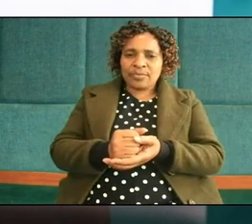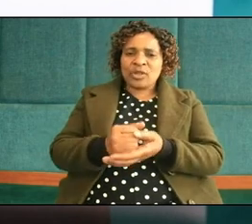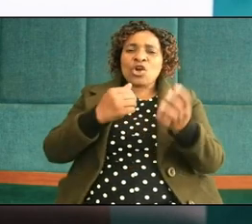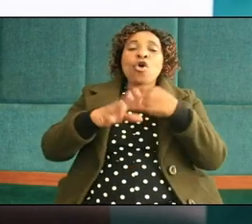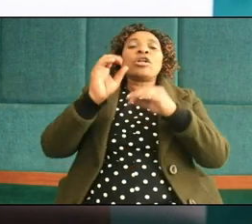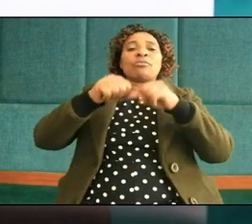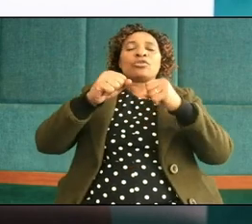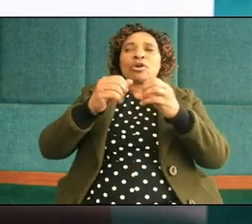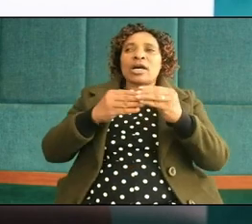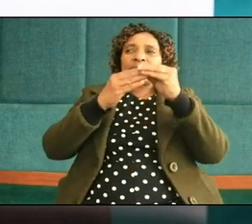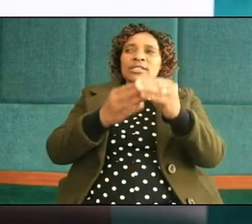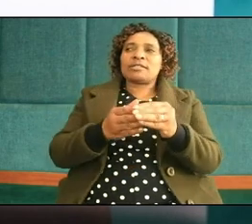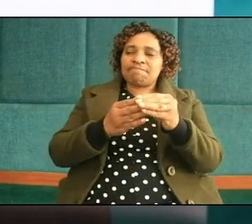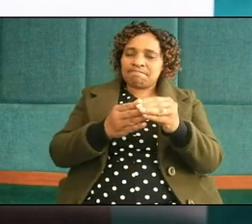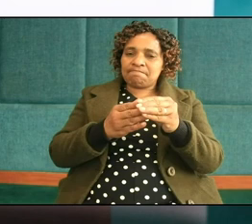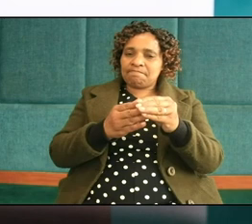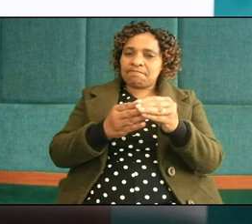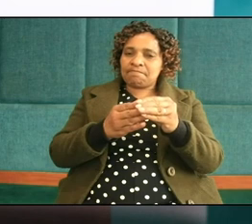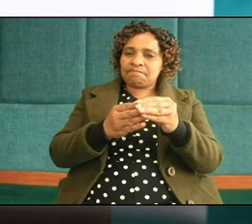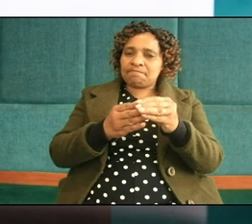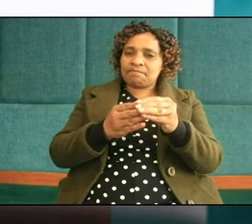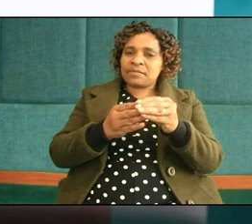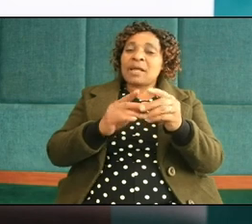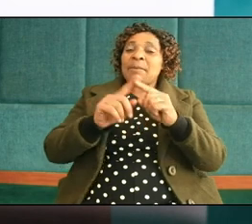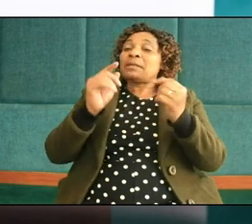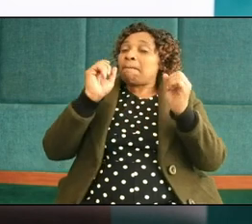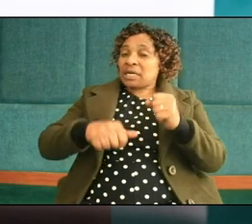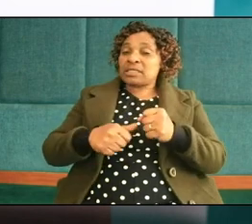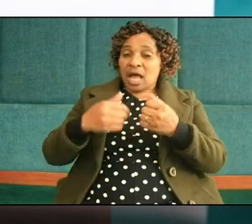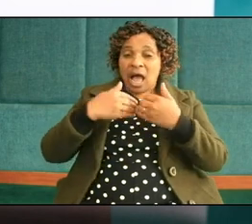can heal you but have a tenacity to heal